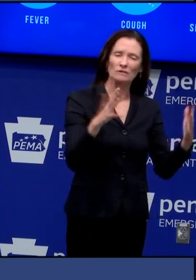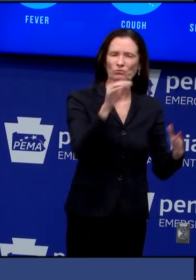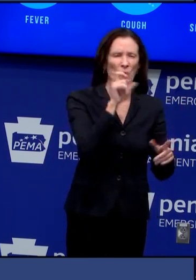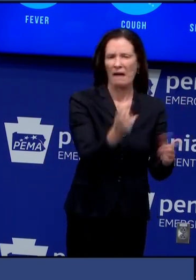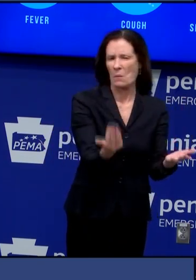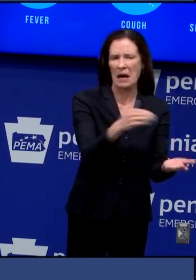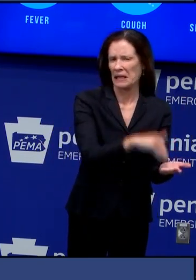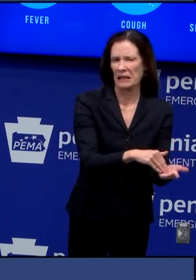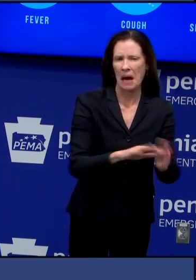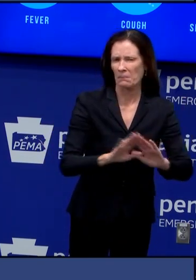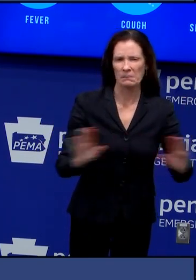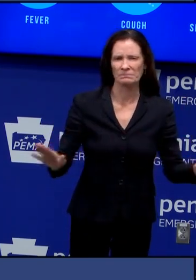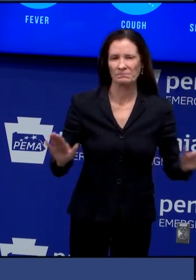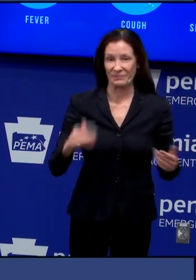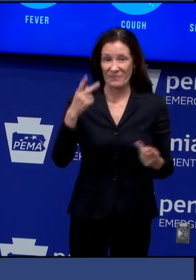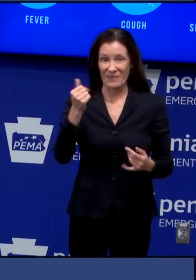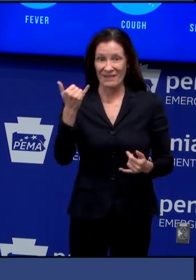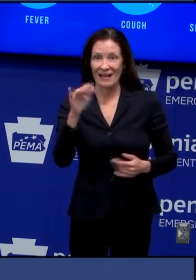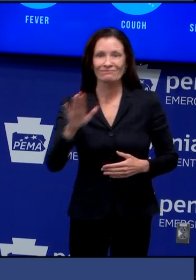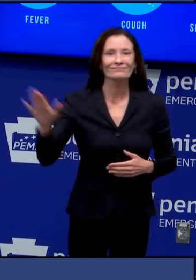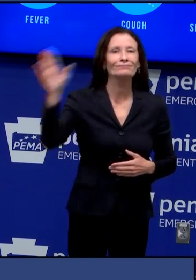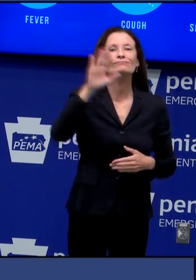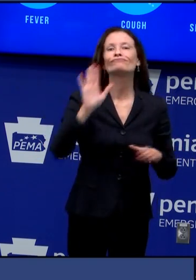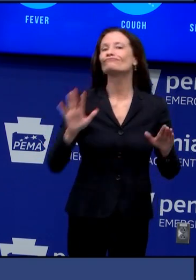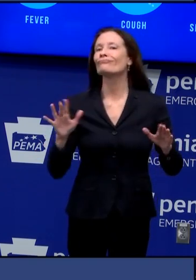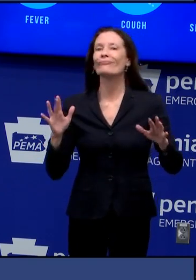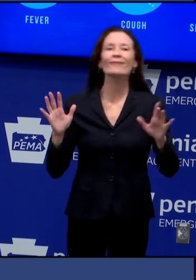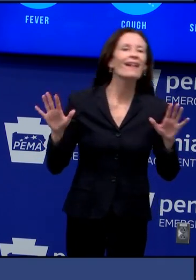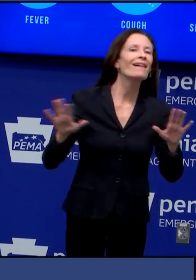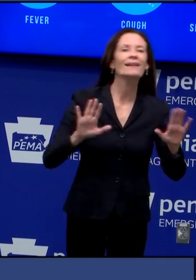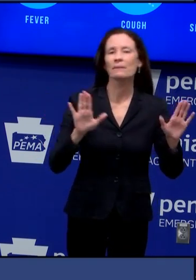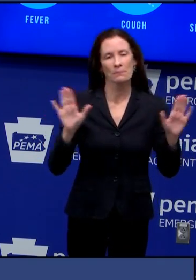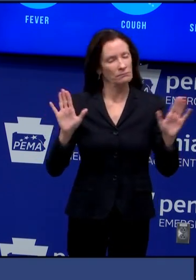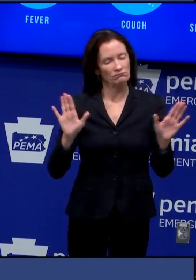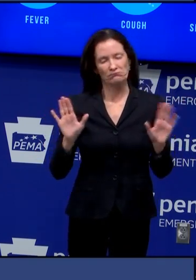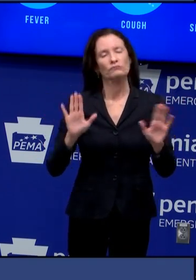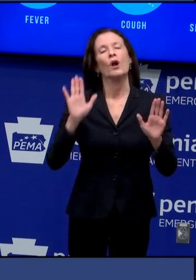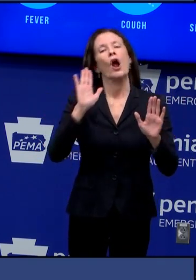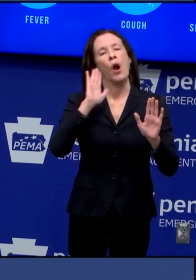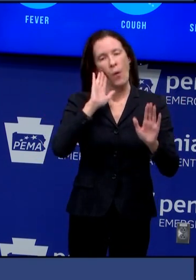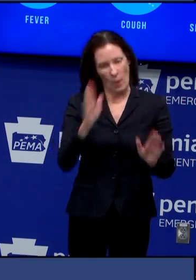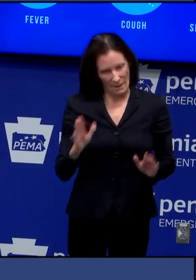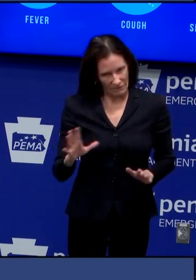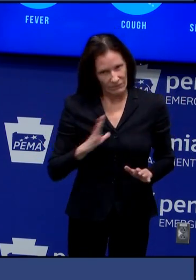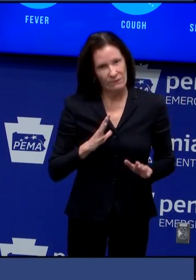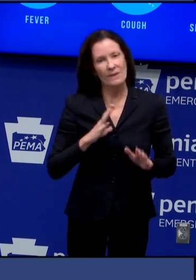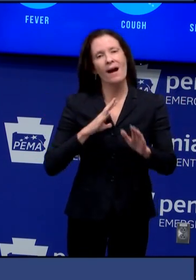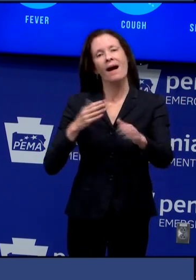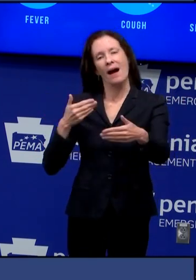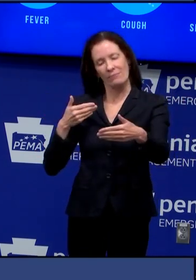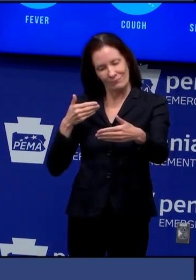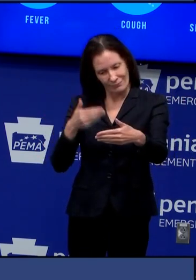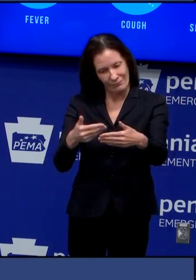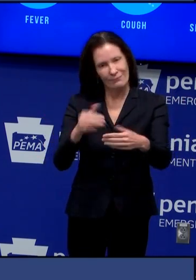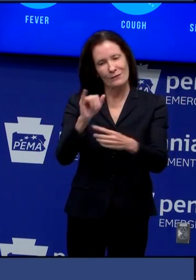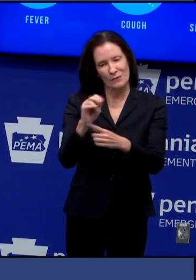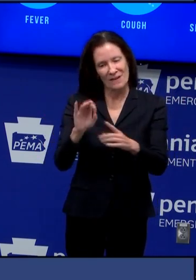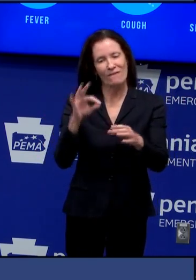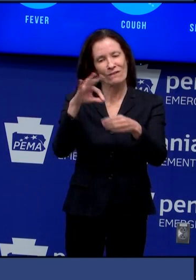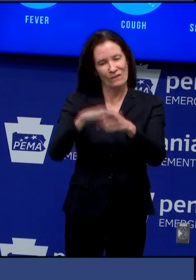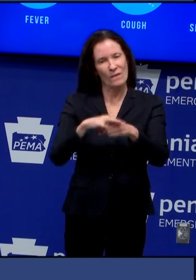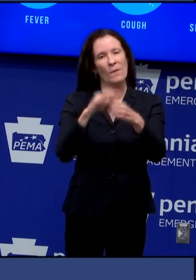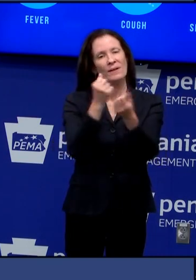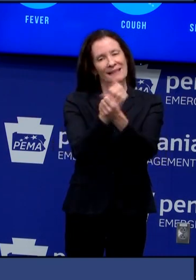up to and on june 2nd we will safely and efficiently do what america does best we will vote in a secure and safe election